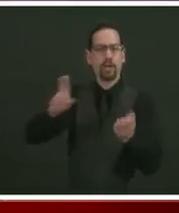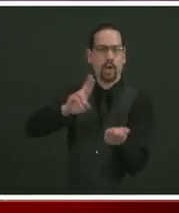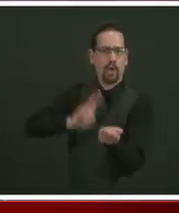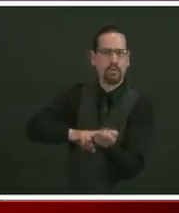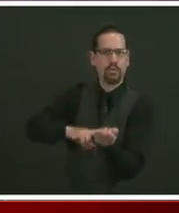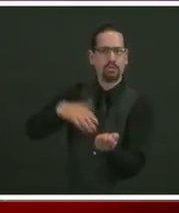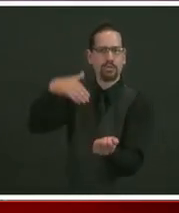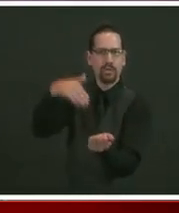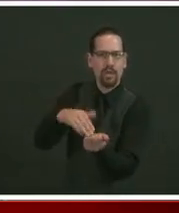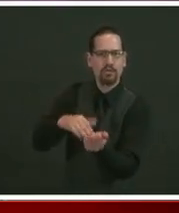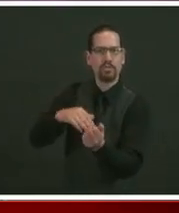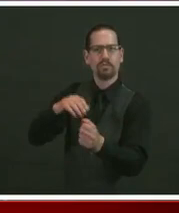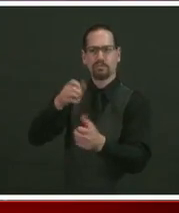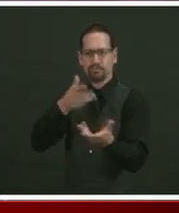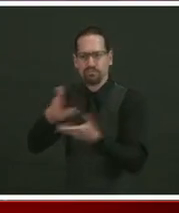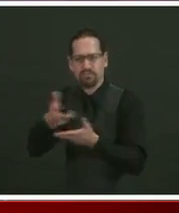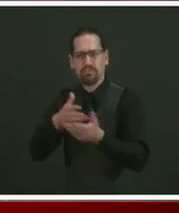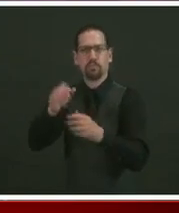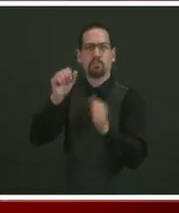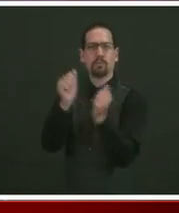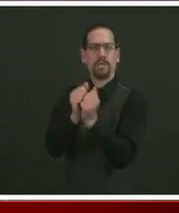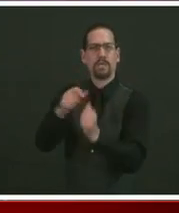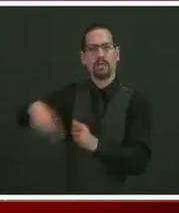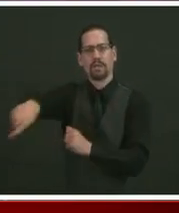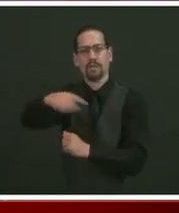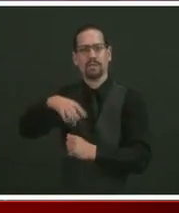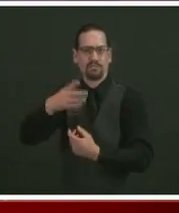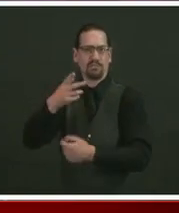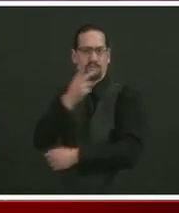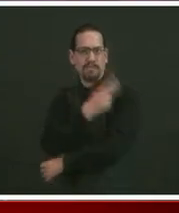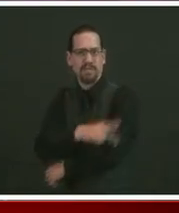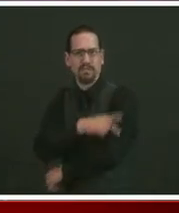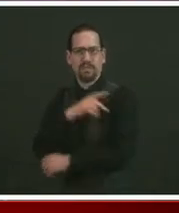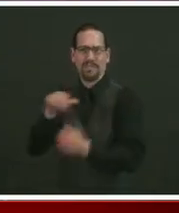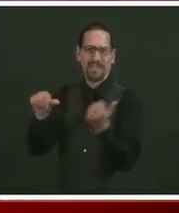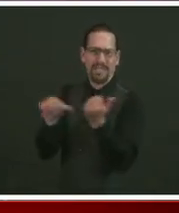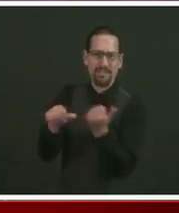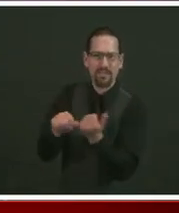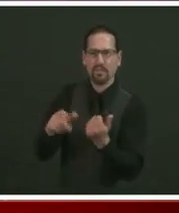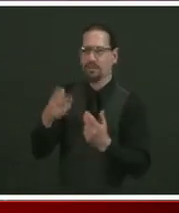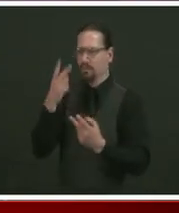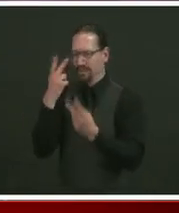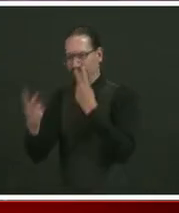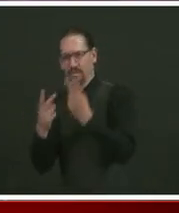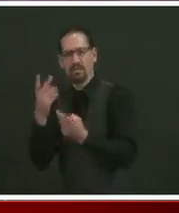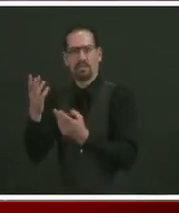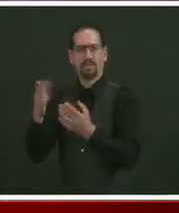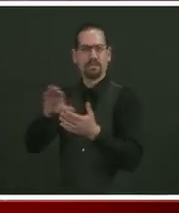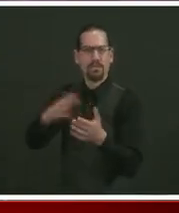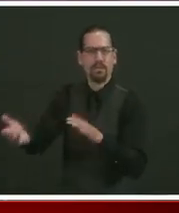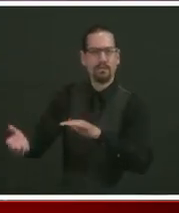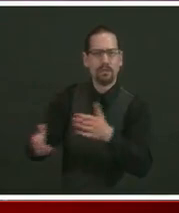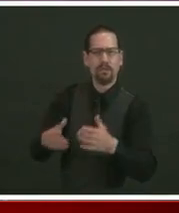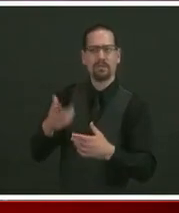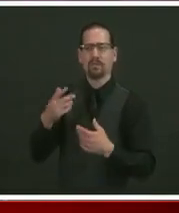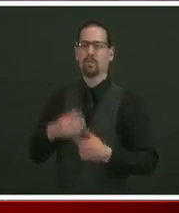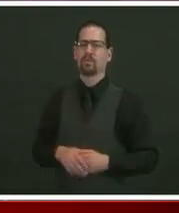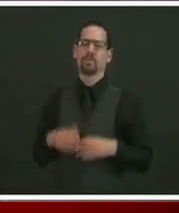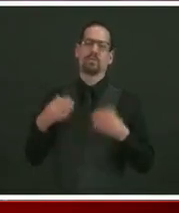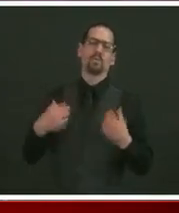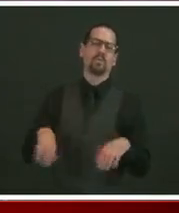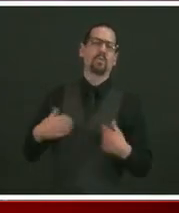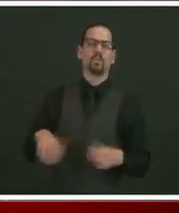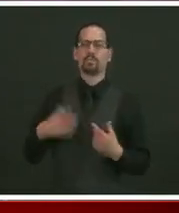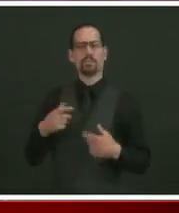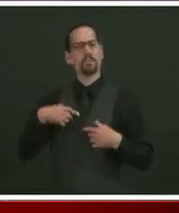the community. And so it's very important that we're there to shore up our health care system, as I said, so that we